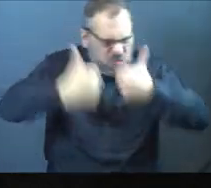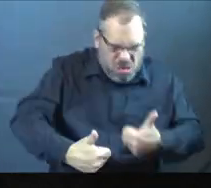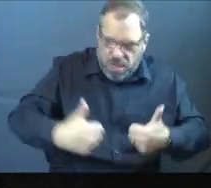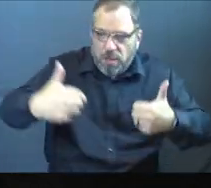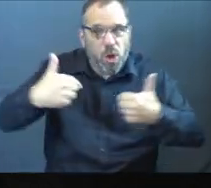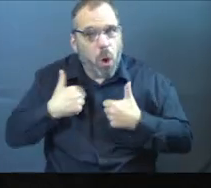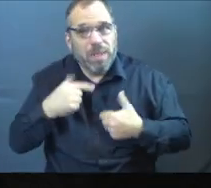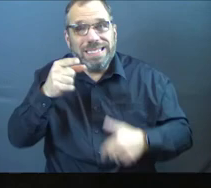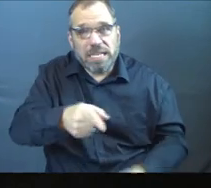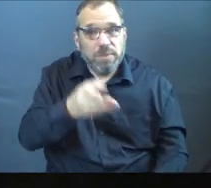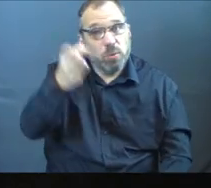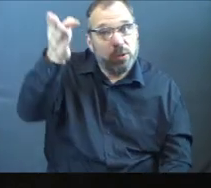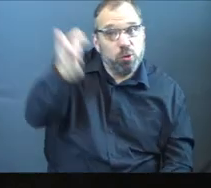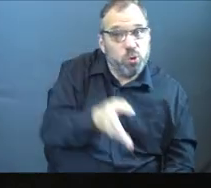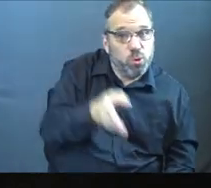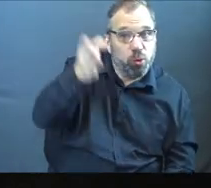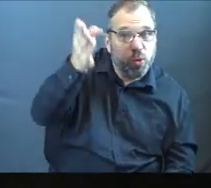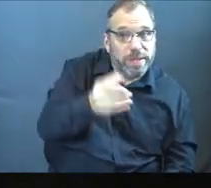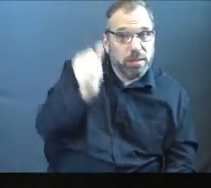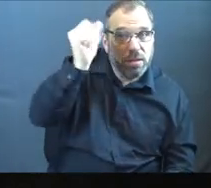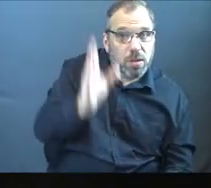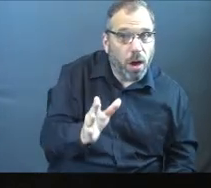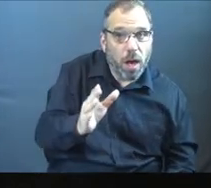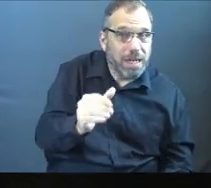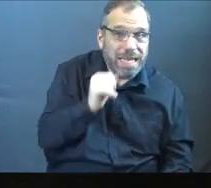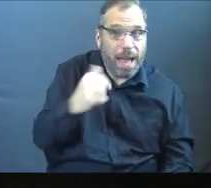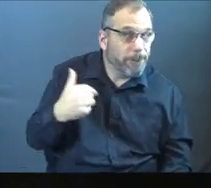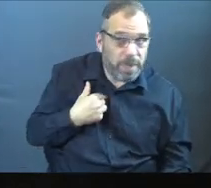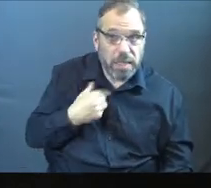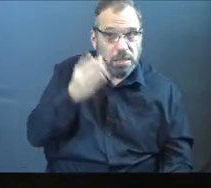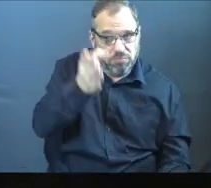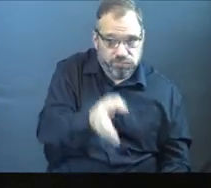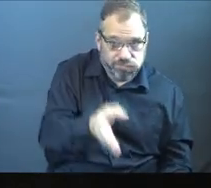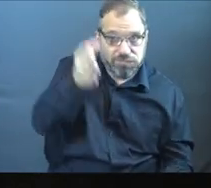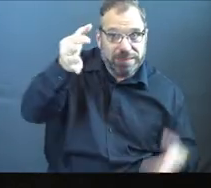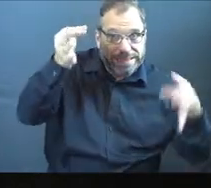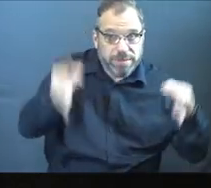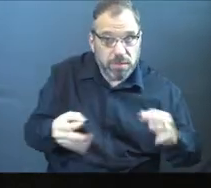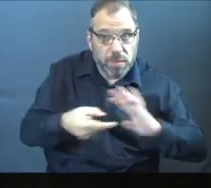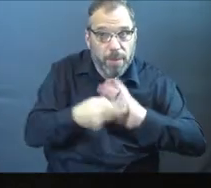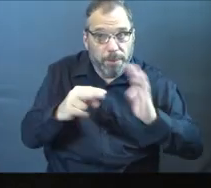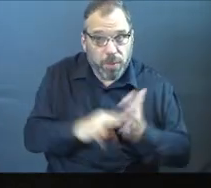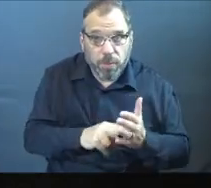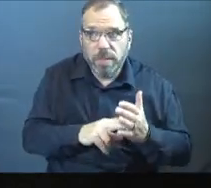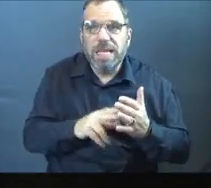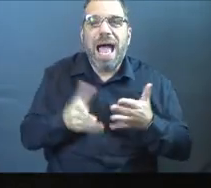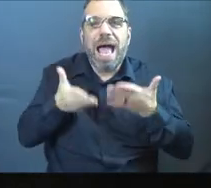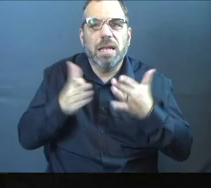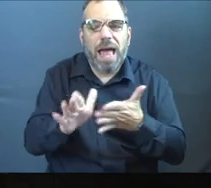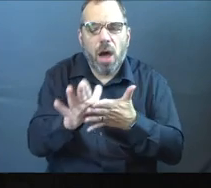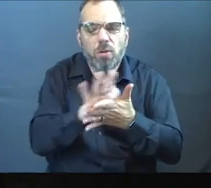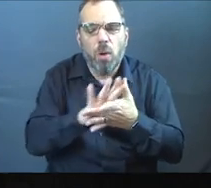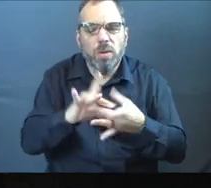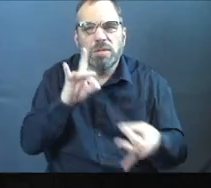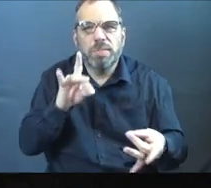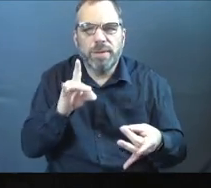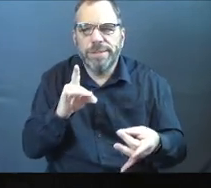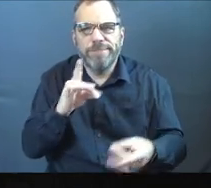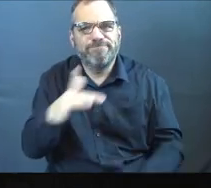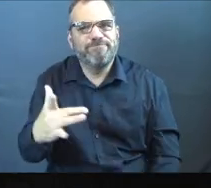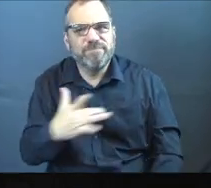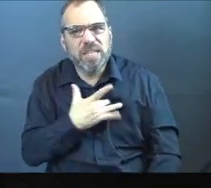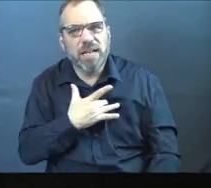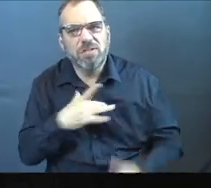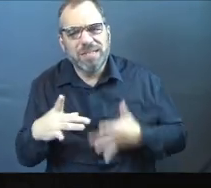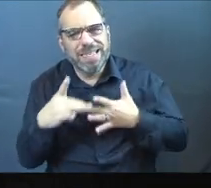This is between you and the Lord. Seriously, that determined purpose is between you and the Lord. Spend time and let the Holy Spirit guide you into something that is